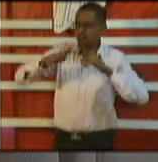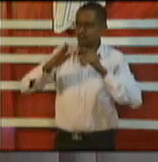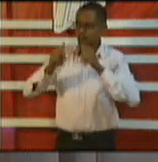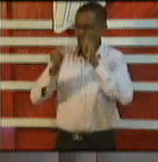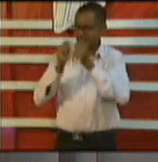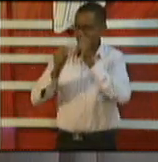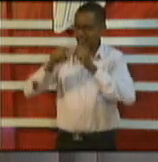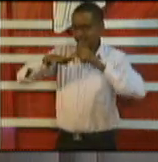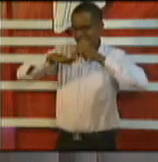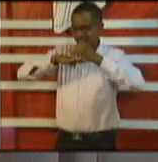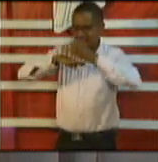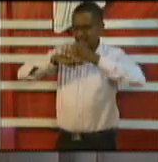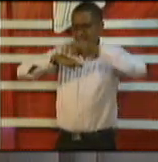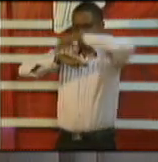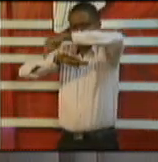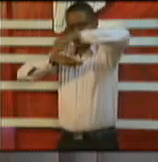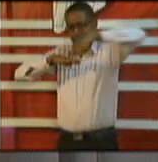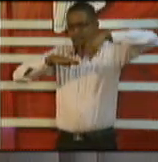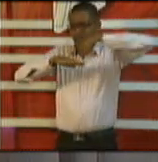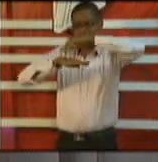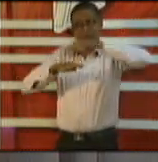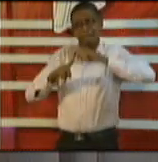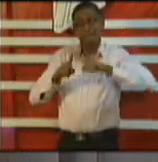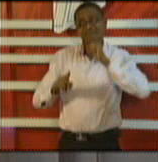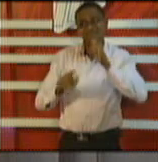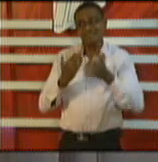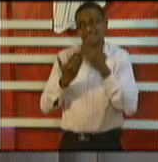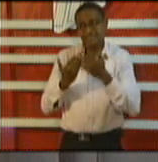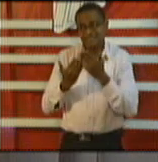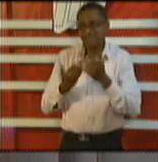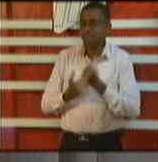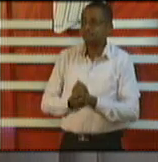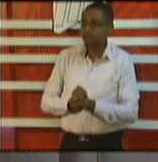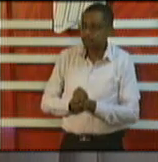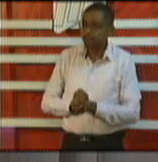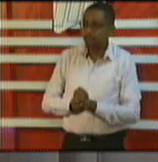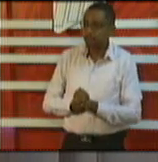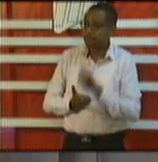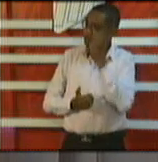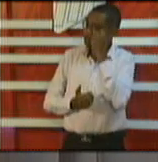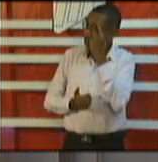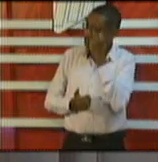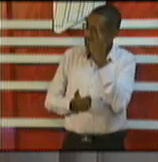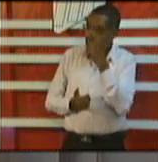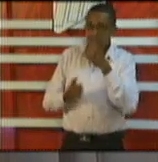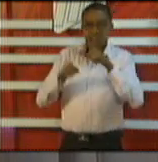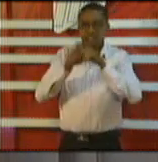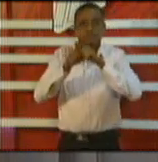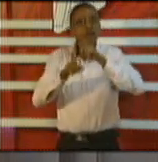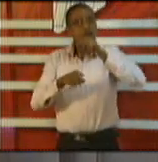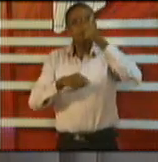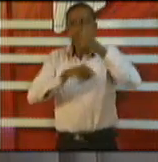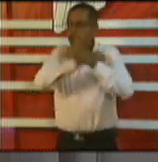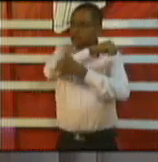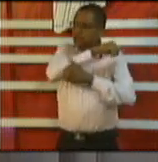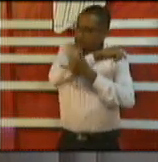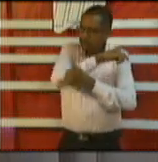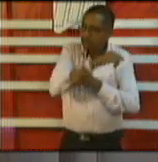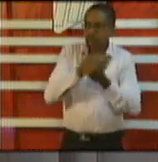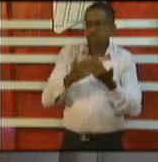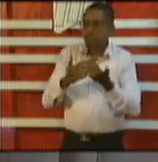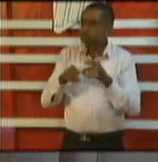BBC recently in England as well once they have good weather you have people coming across in makeshift rafts from mainland Europe